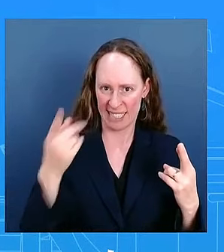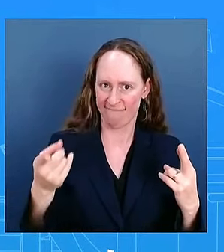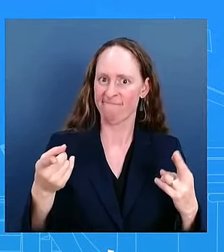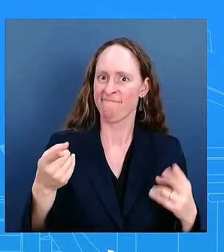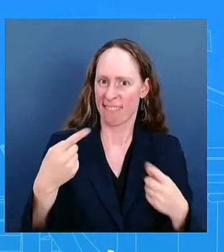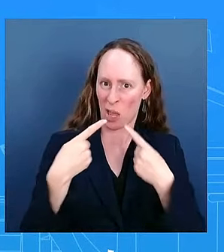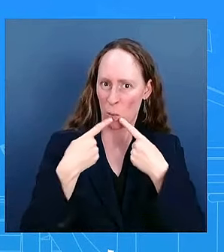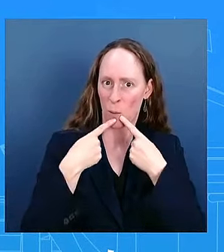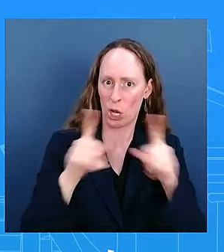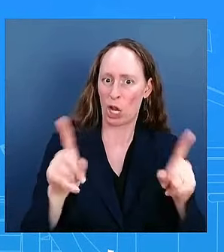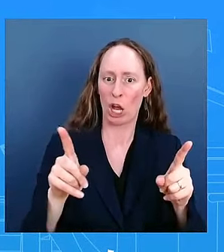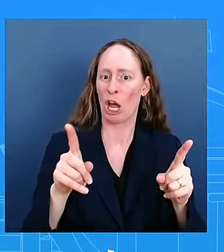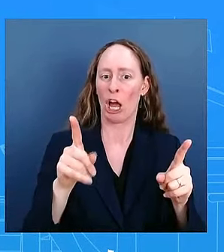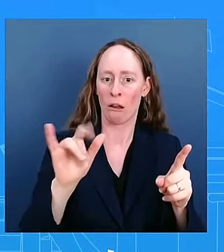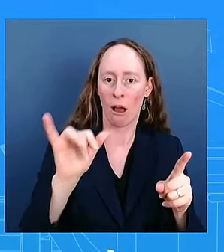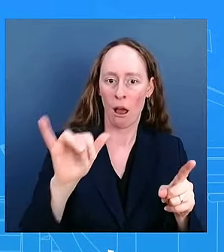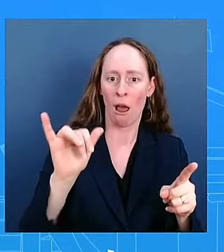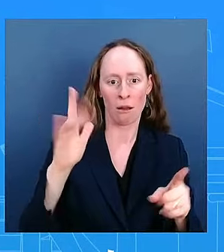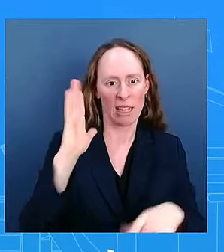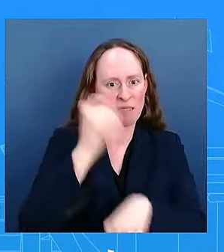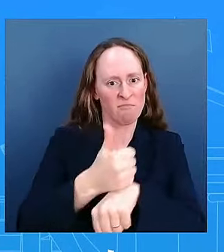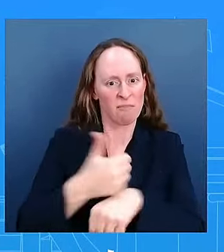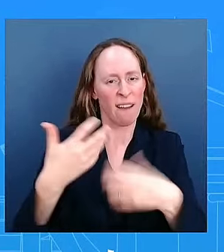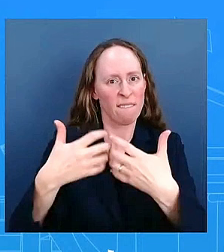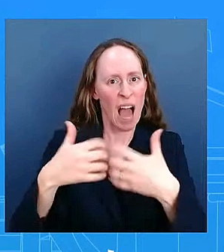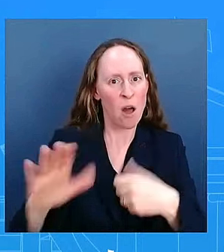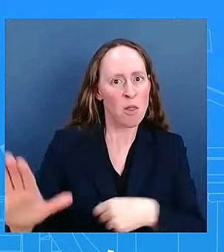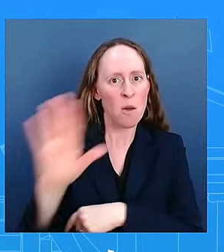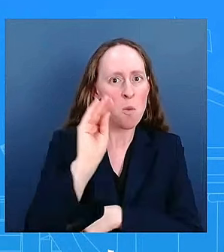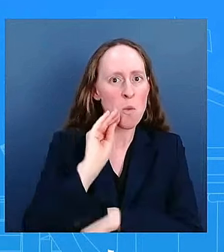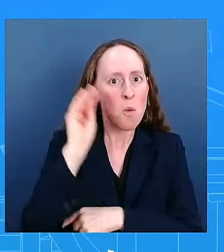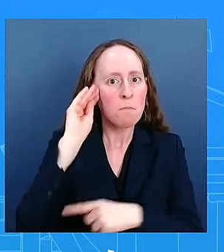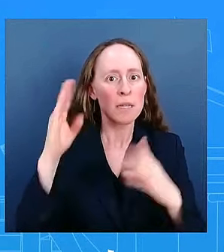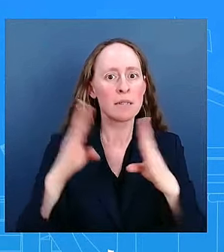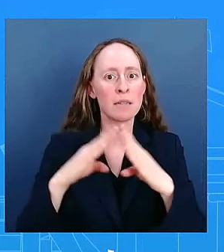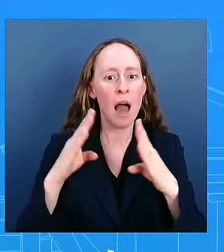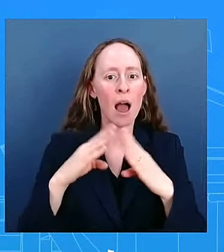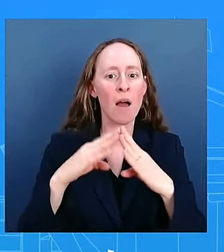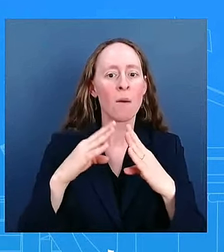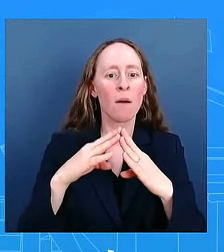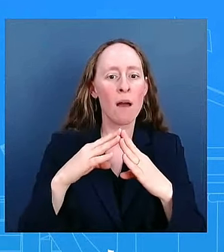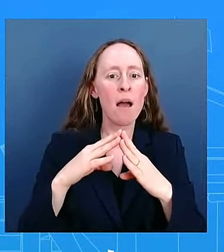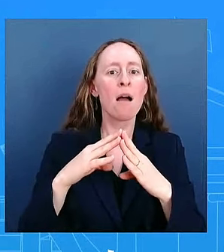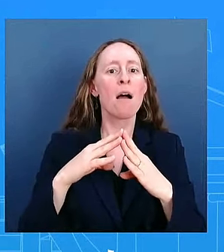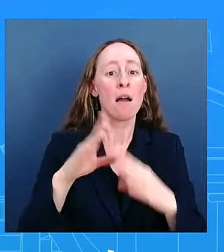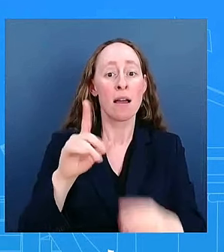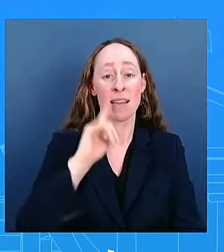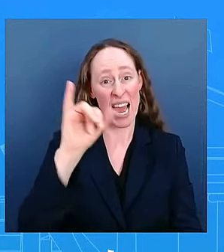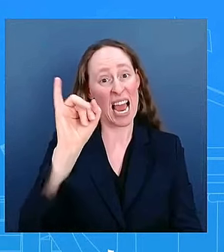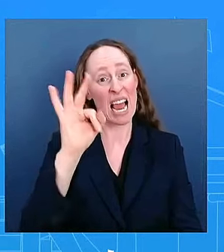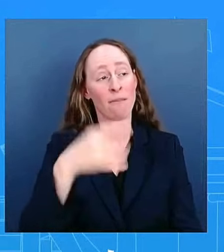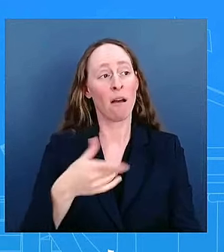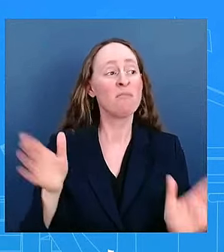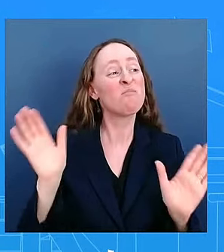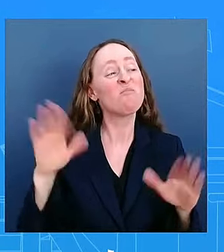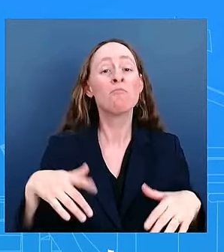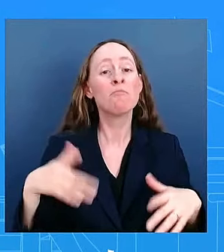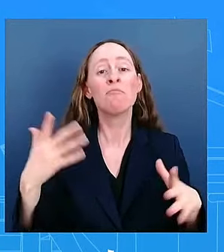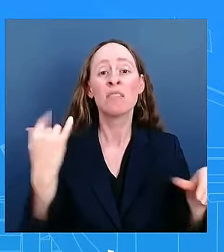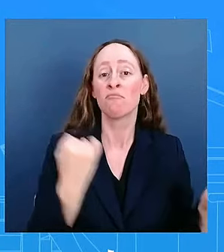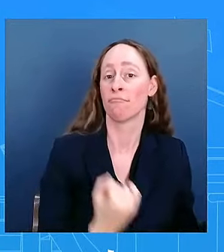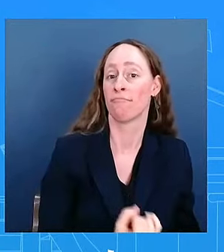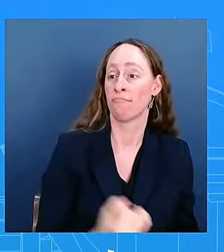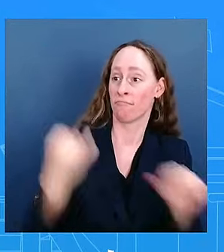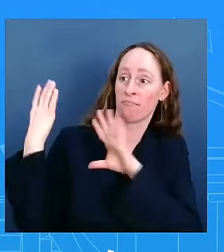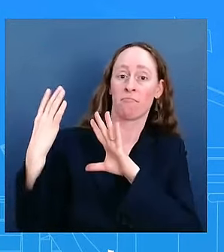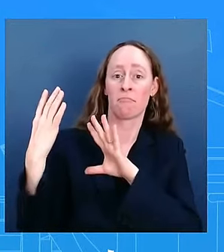i think it would be uh economic malpractice to reverse uh such positive developments and i think there are members